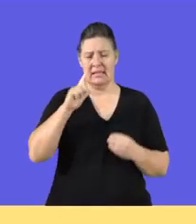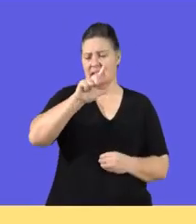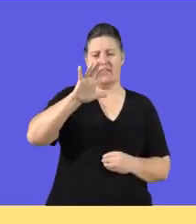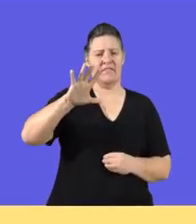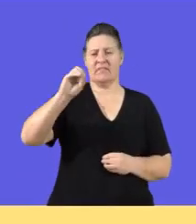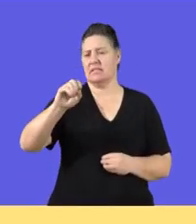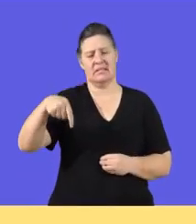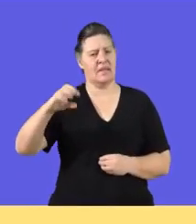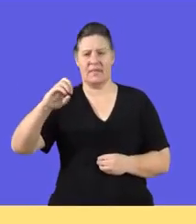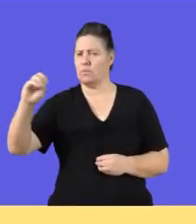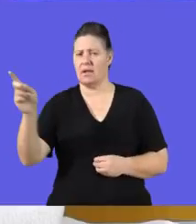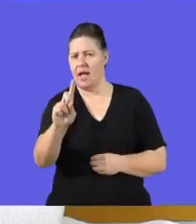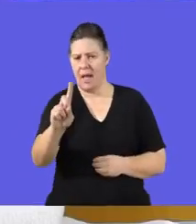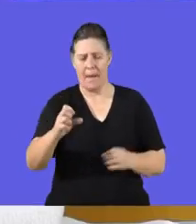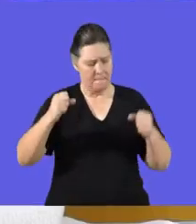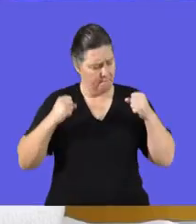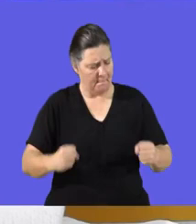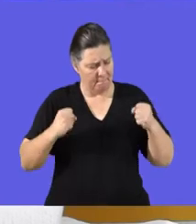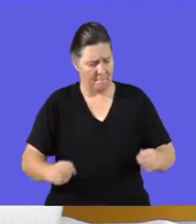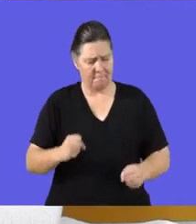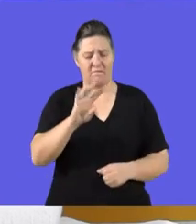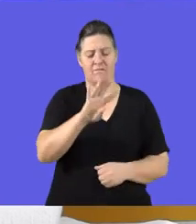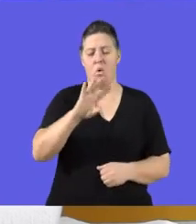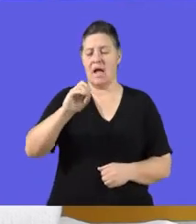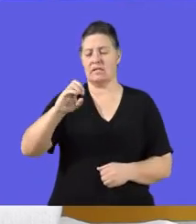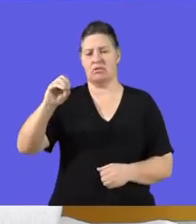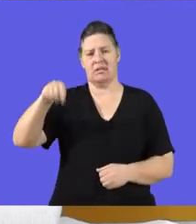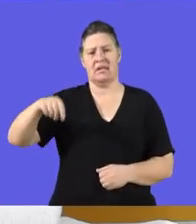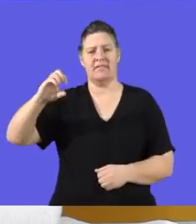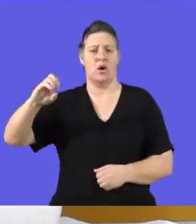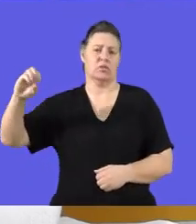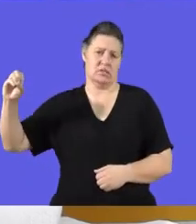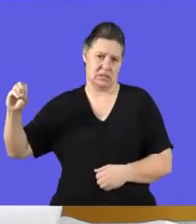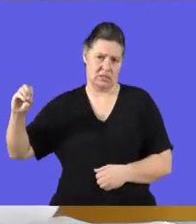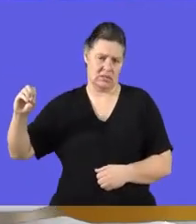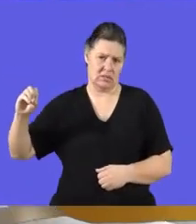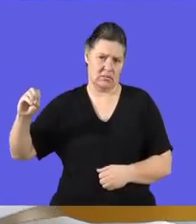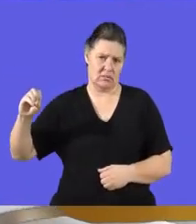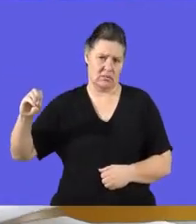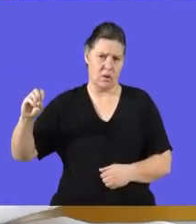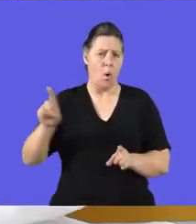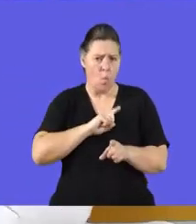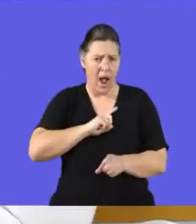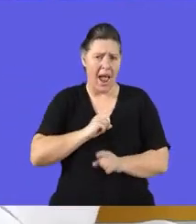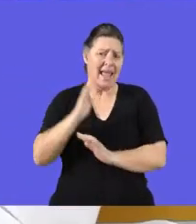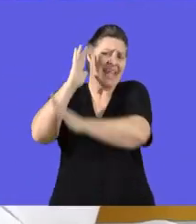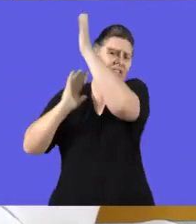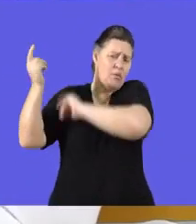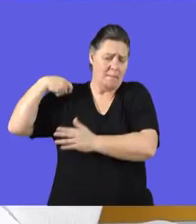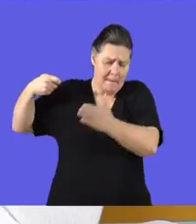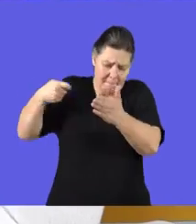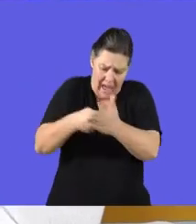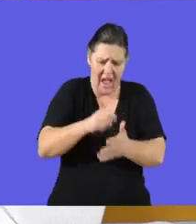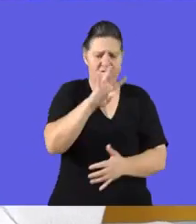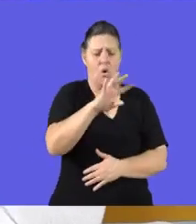at 750,000, but the assets must be kept at 400,000, not at 750